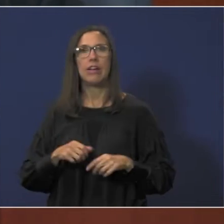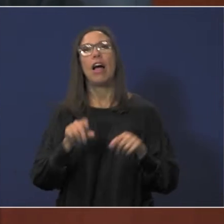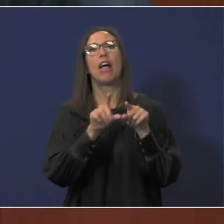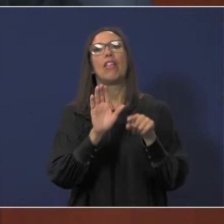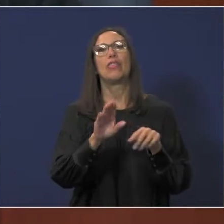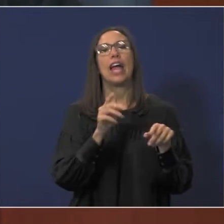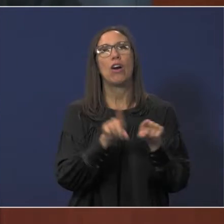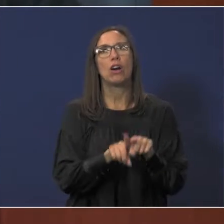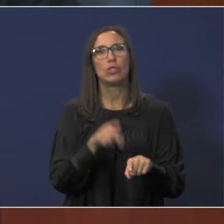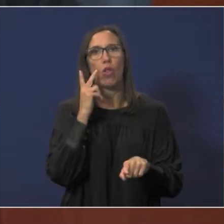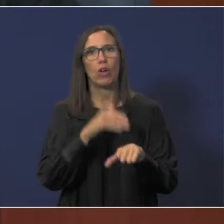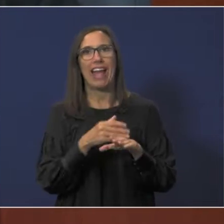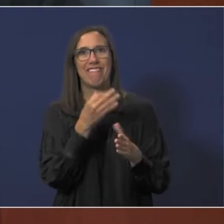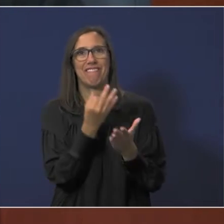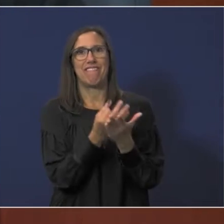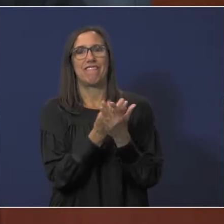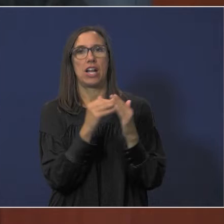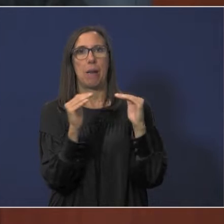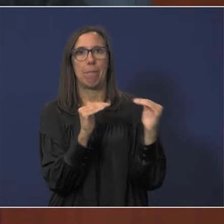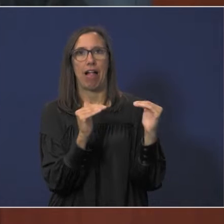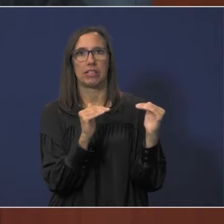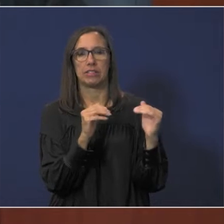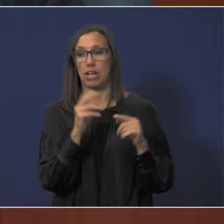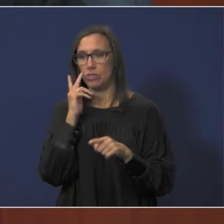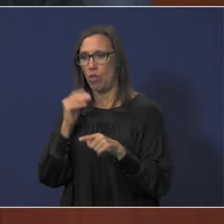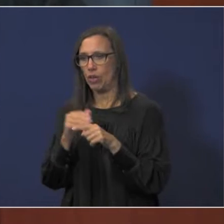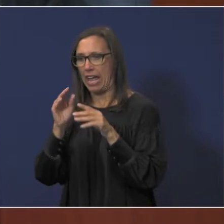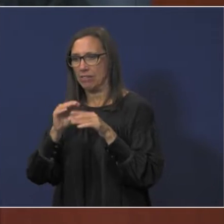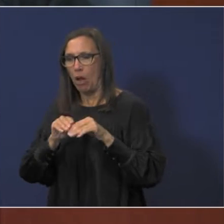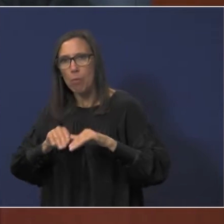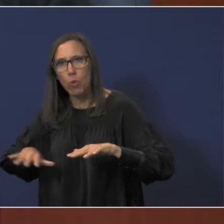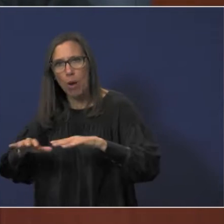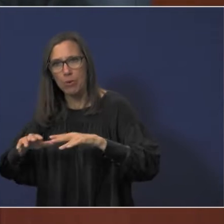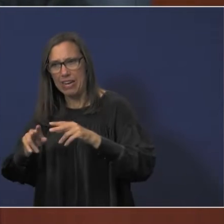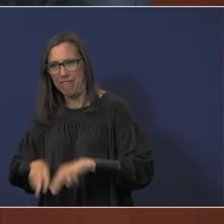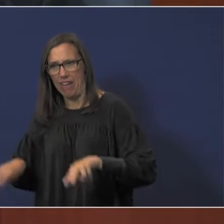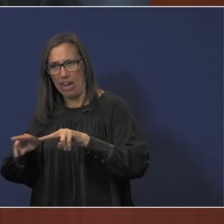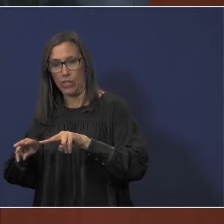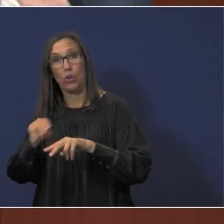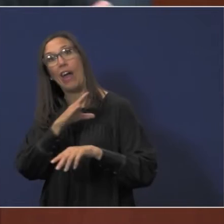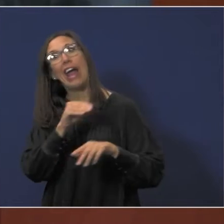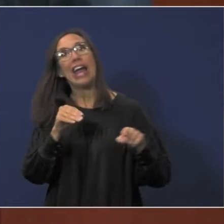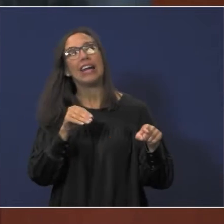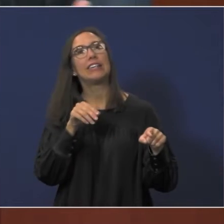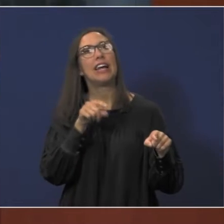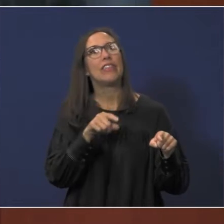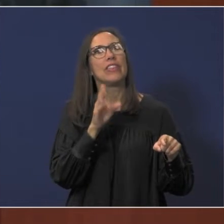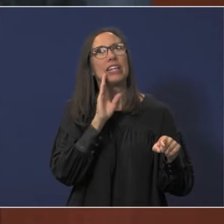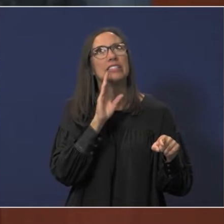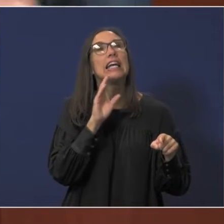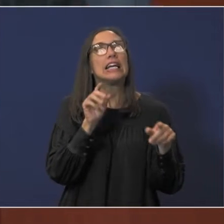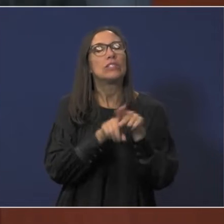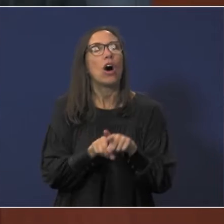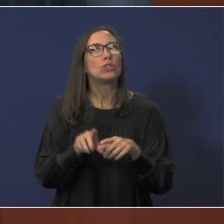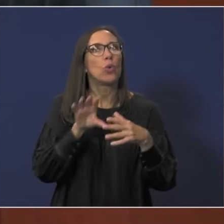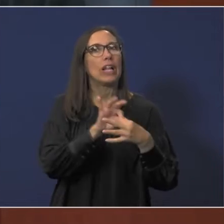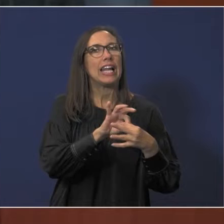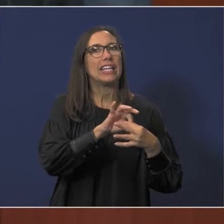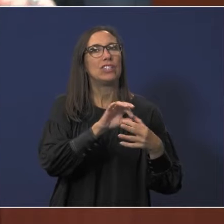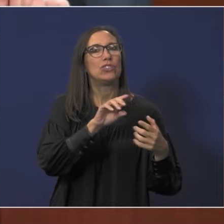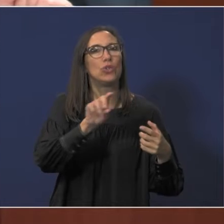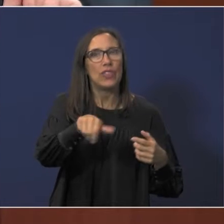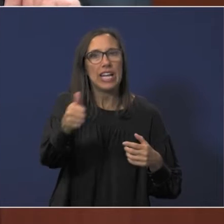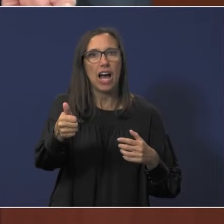So I would say looking at the property values and then also one of the things, and this will also be related to the other